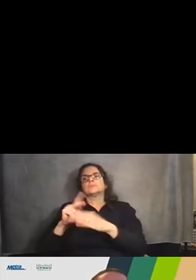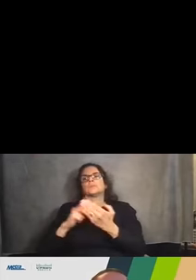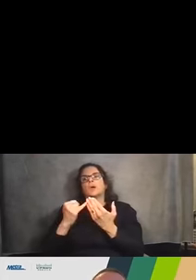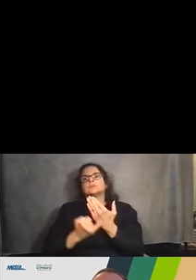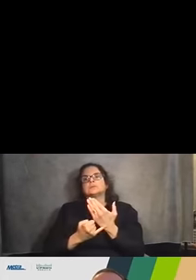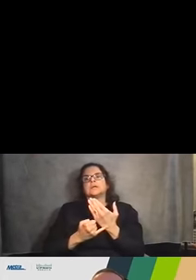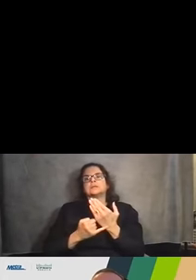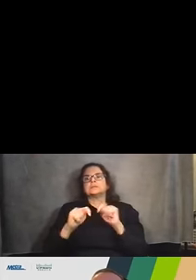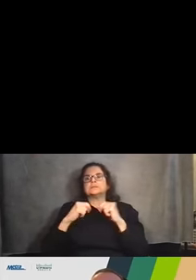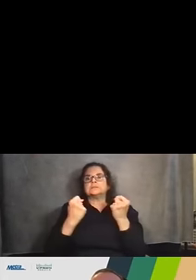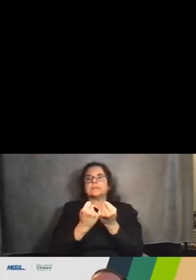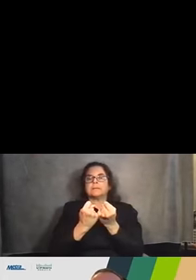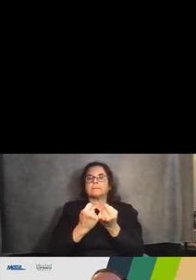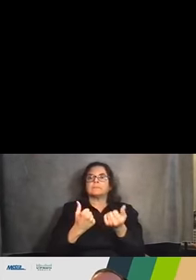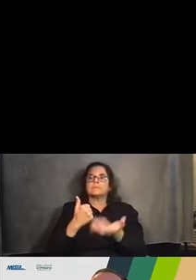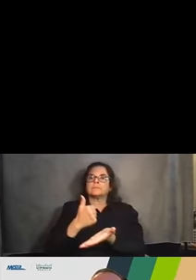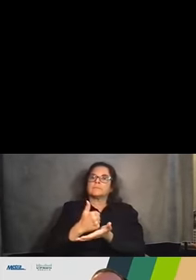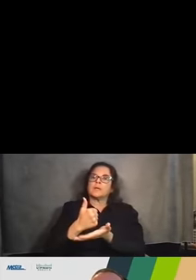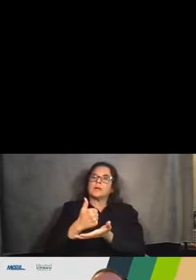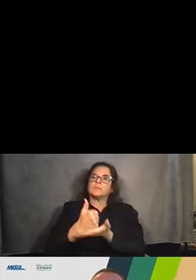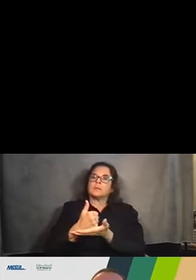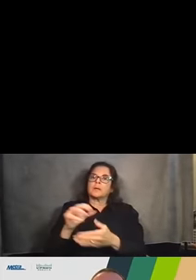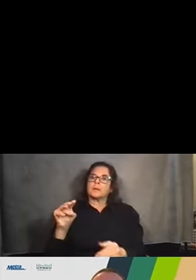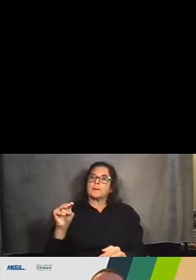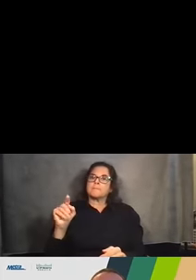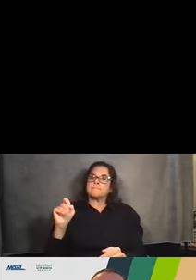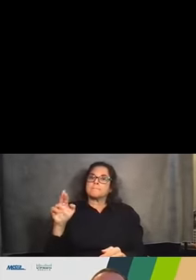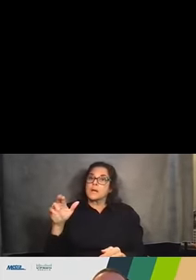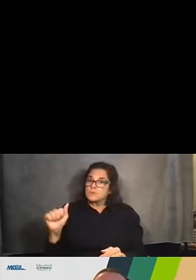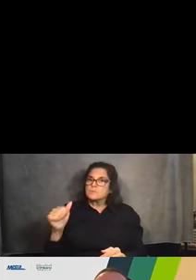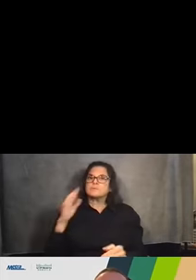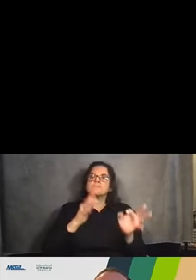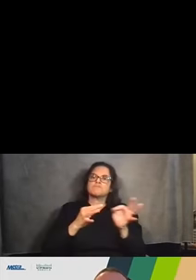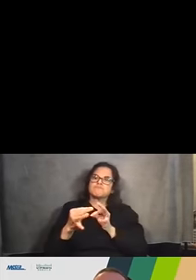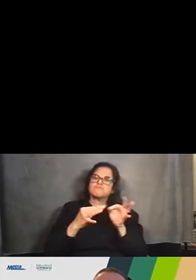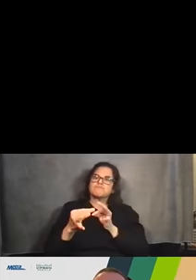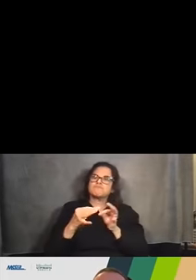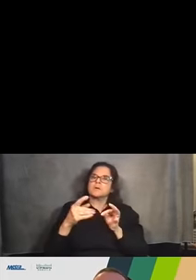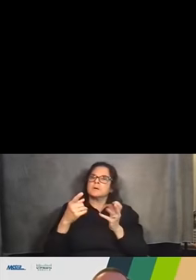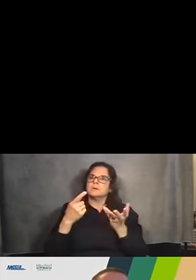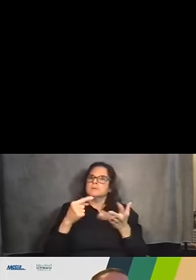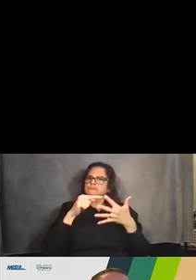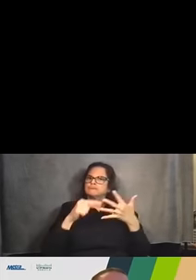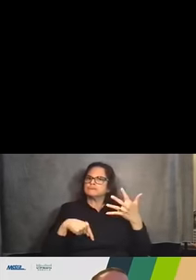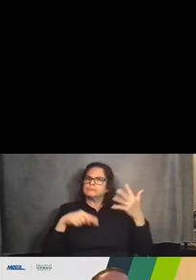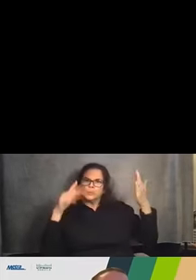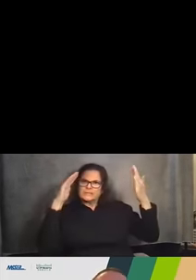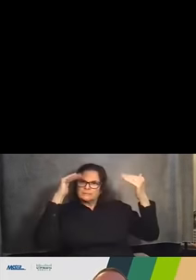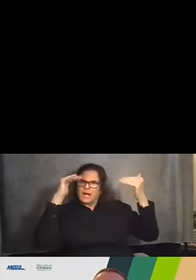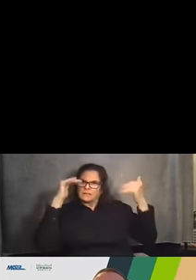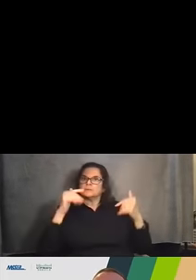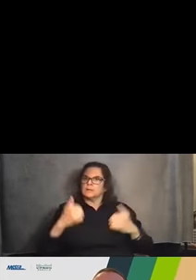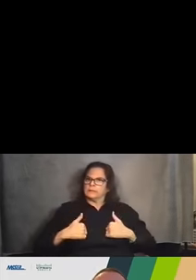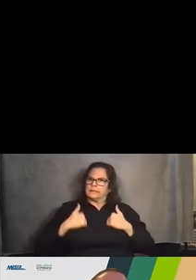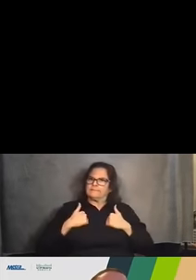important project. And so I'll go through a little bit about what you can expect as a resident in the area, a